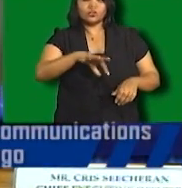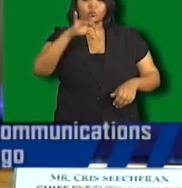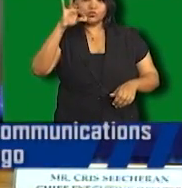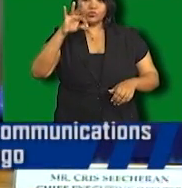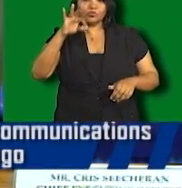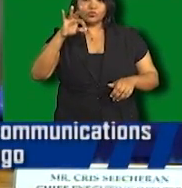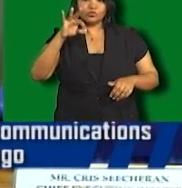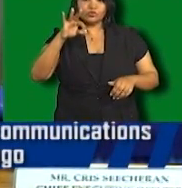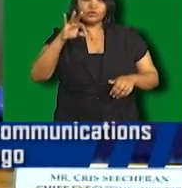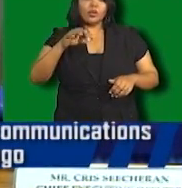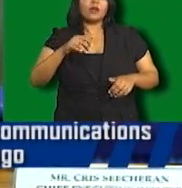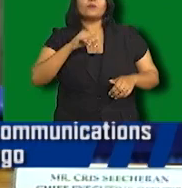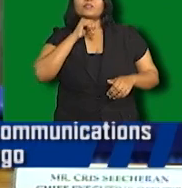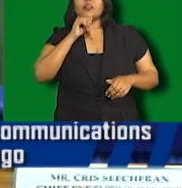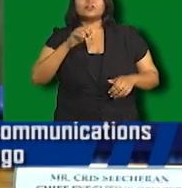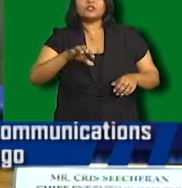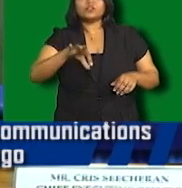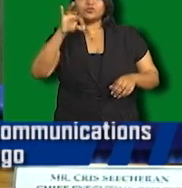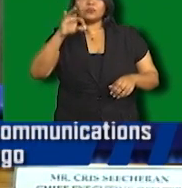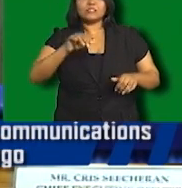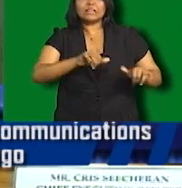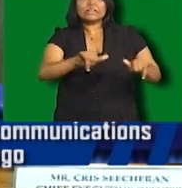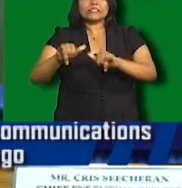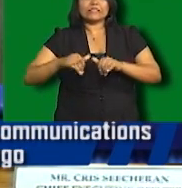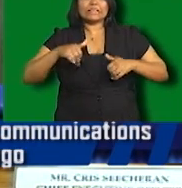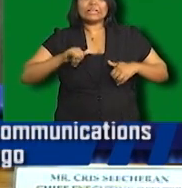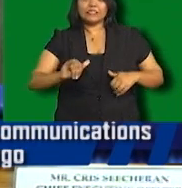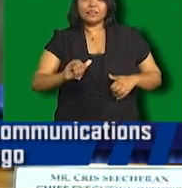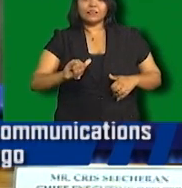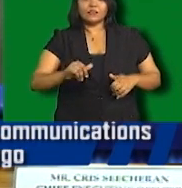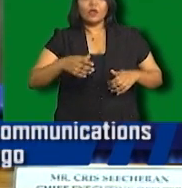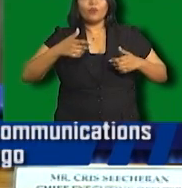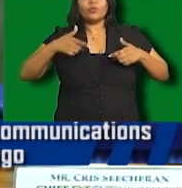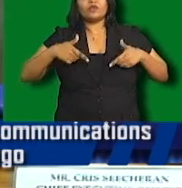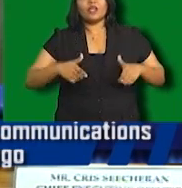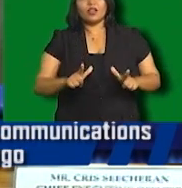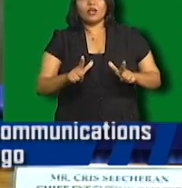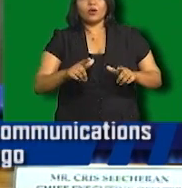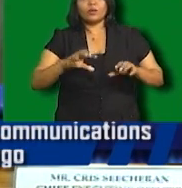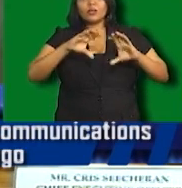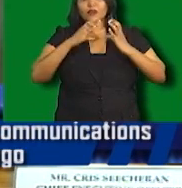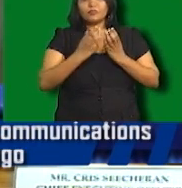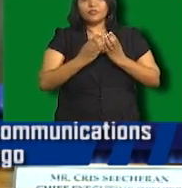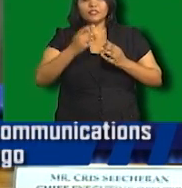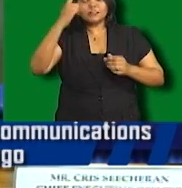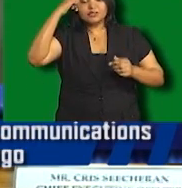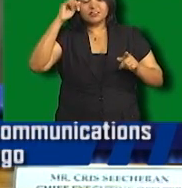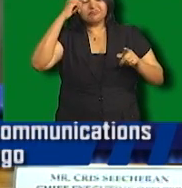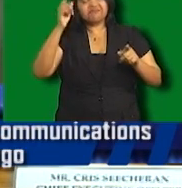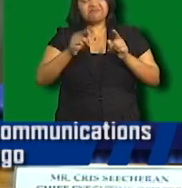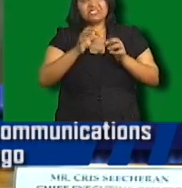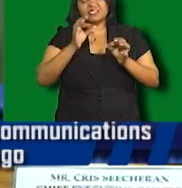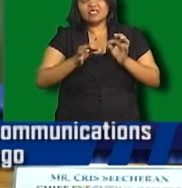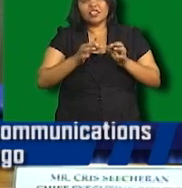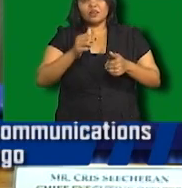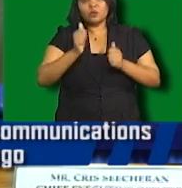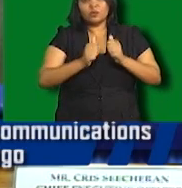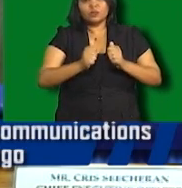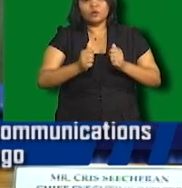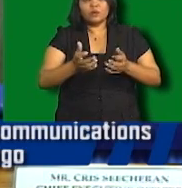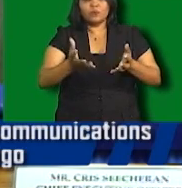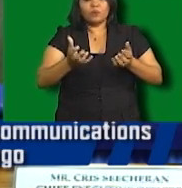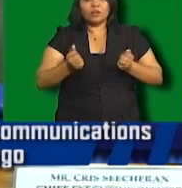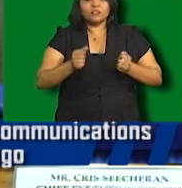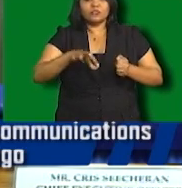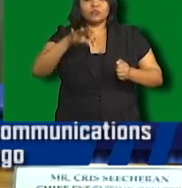broadcasters to make recommendations to us. Of course, there will be policy considerations in relation to what